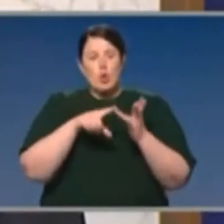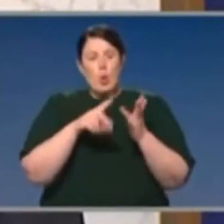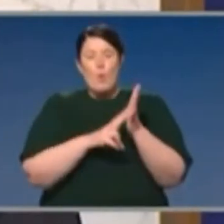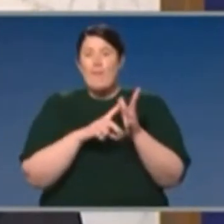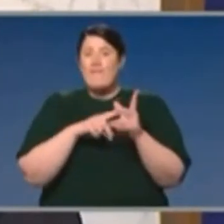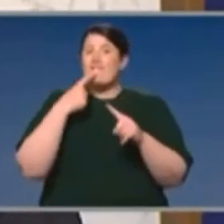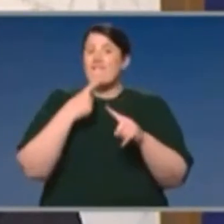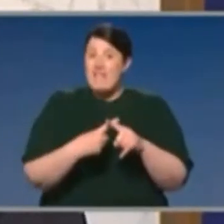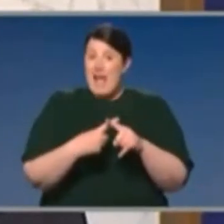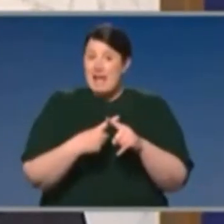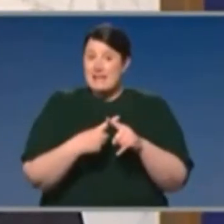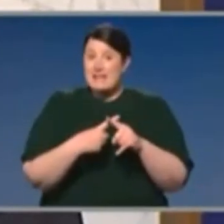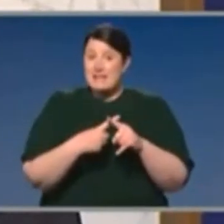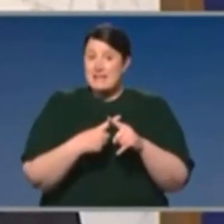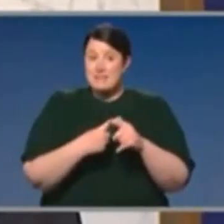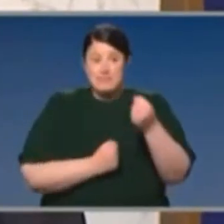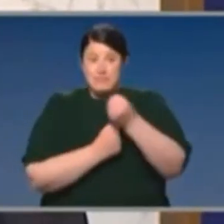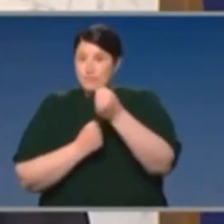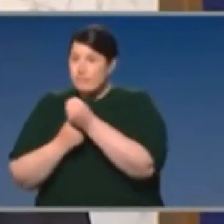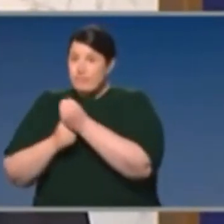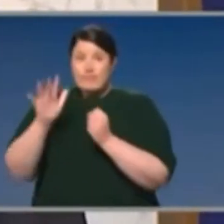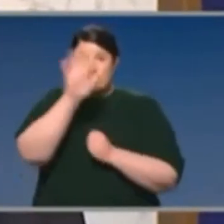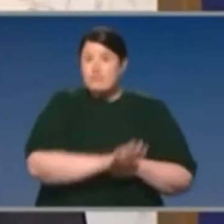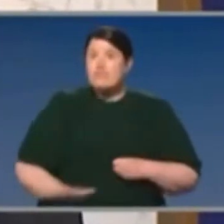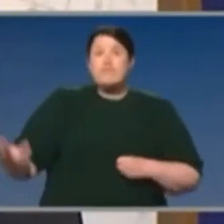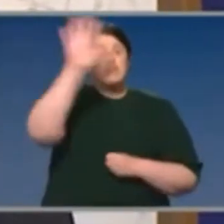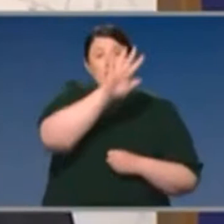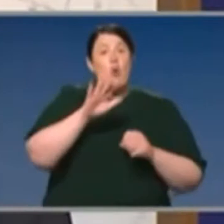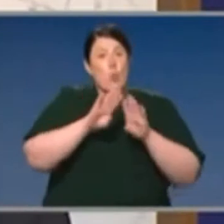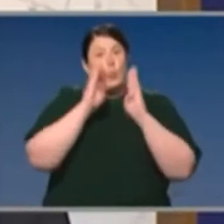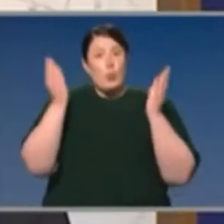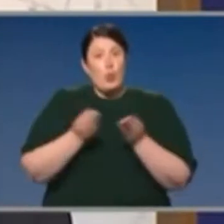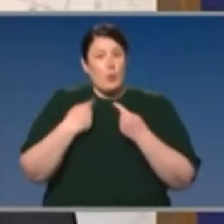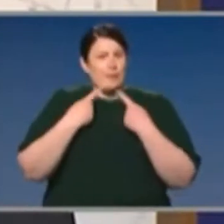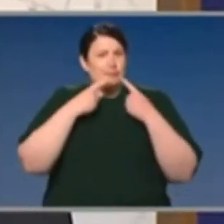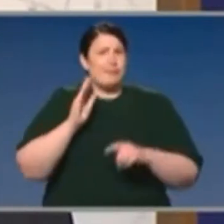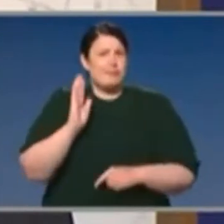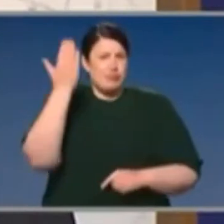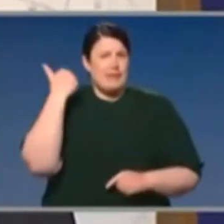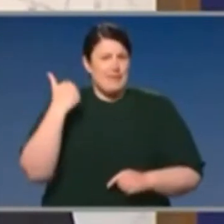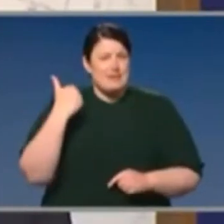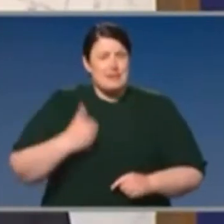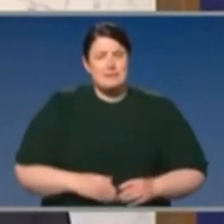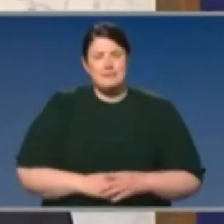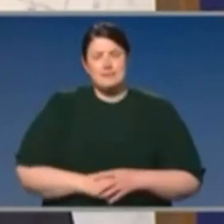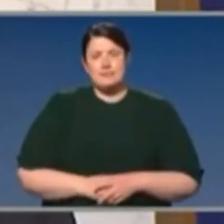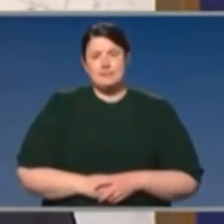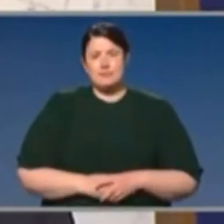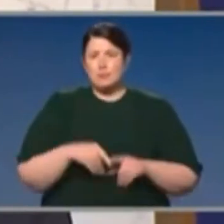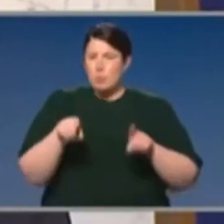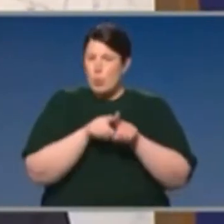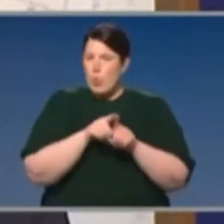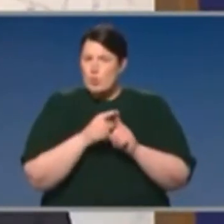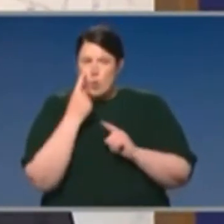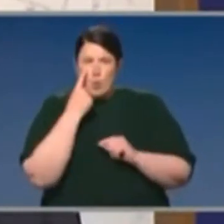multi-country vaccine buying club that's been announced previously. And we're also specifically looking at